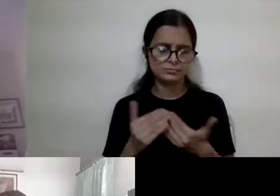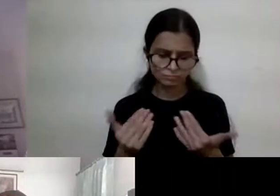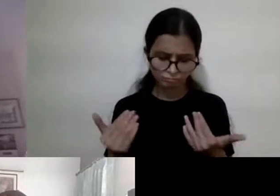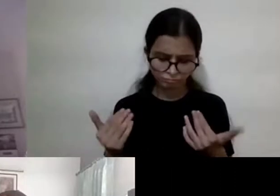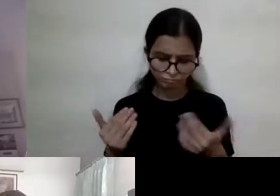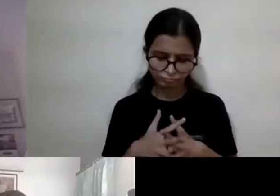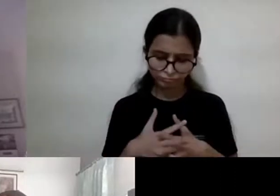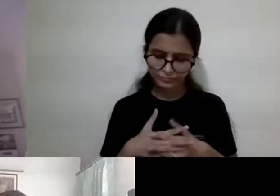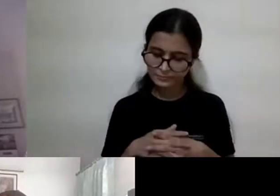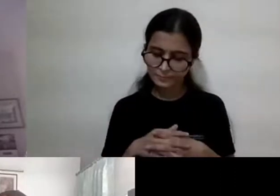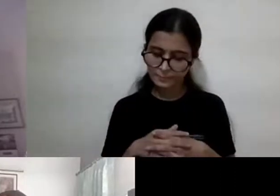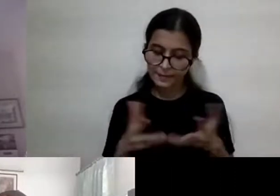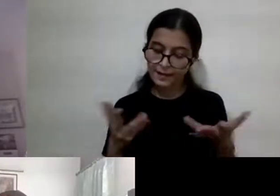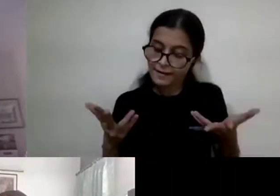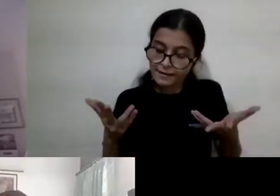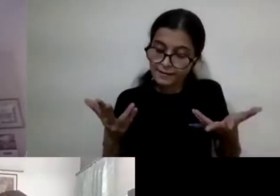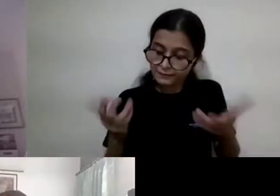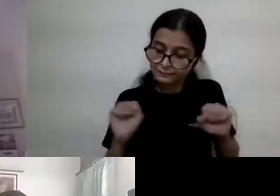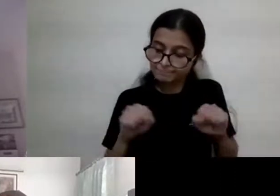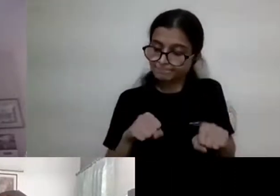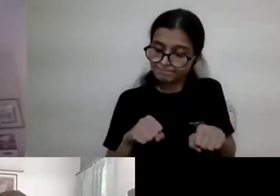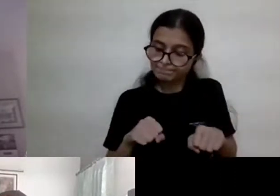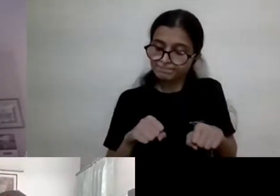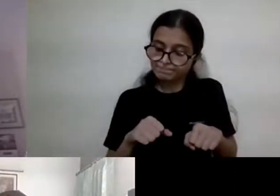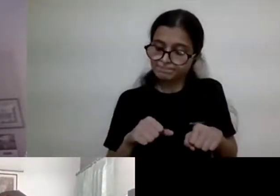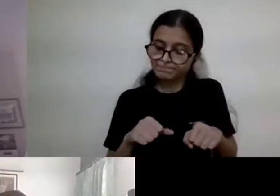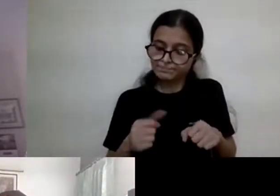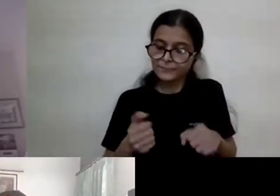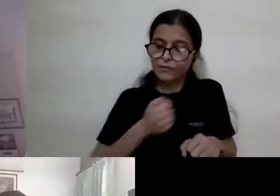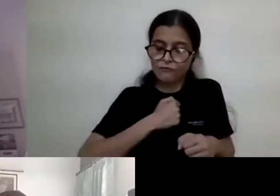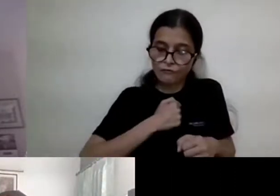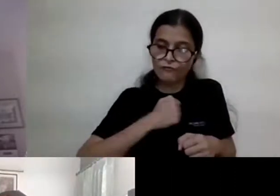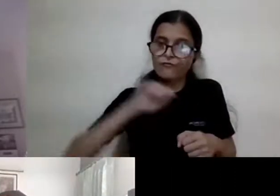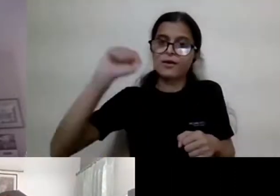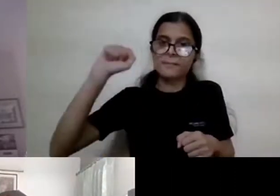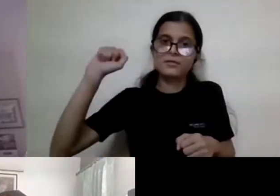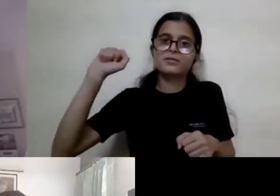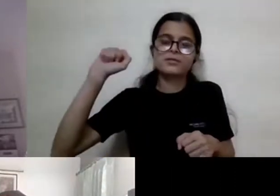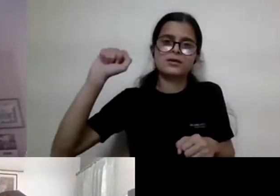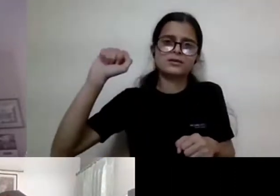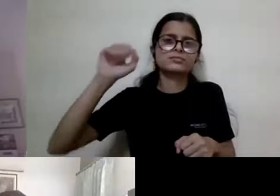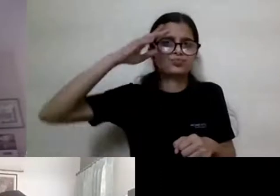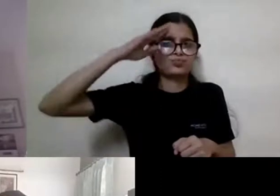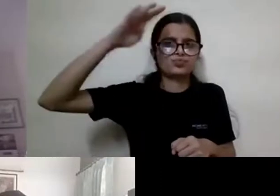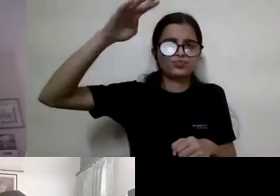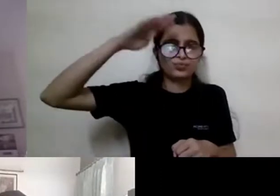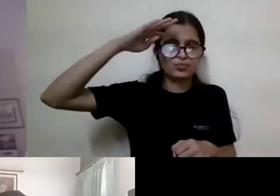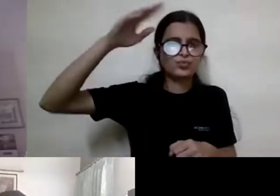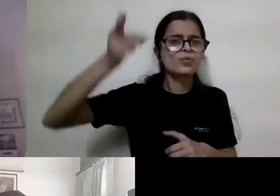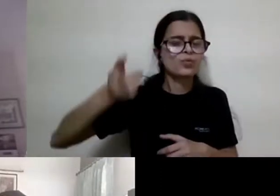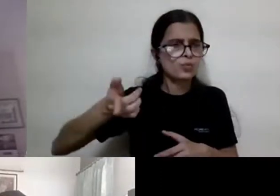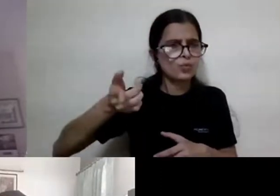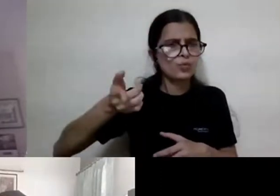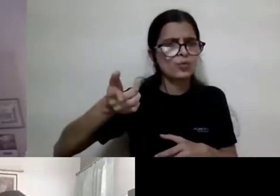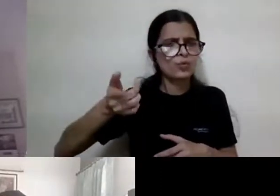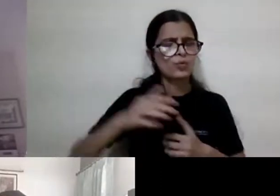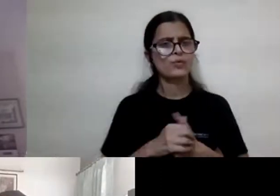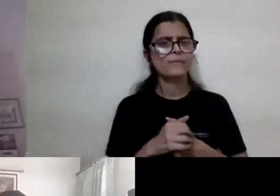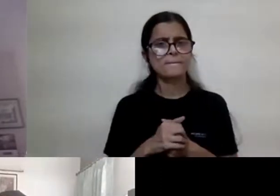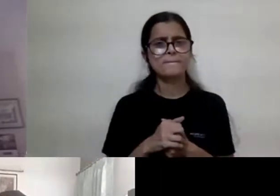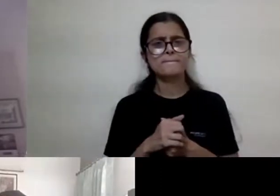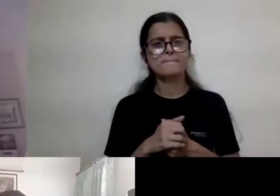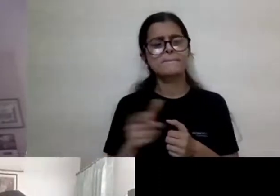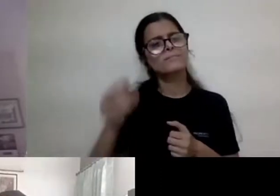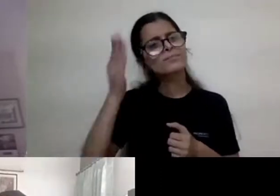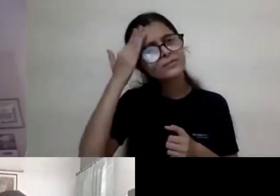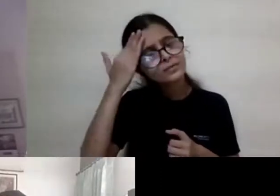you know, obviously in feminist, uh, theory by appearance, I think you, do you mean about the way that